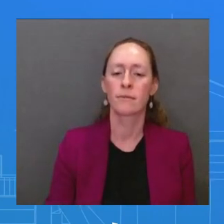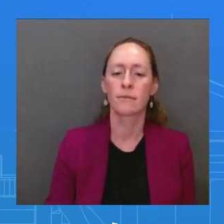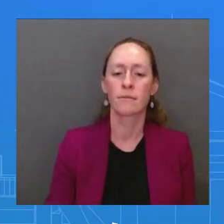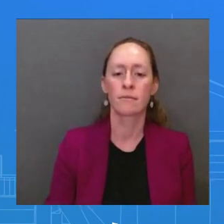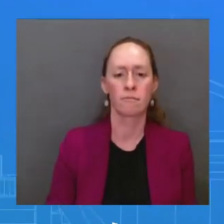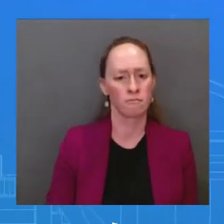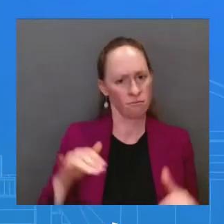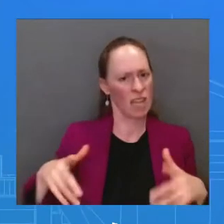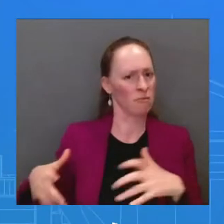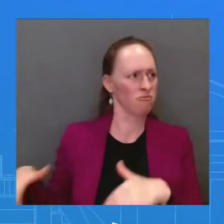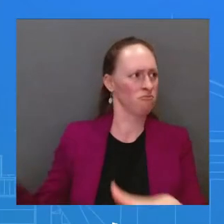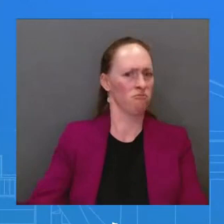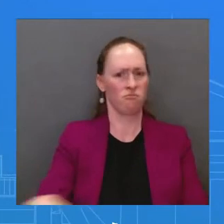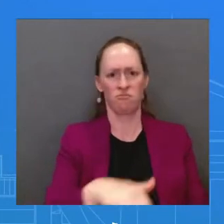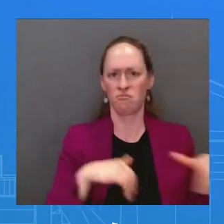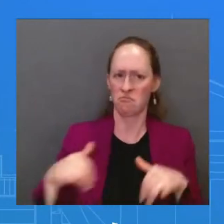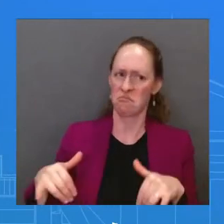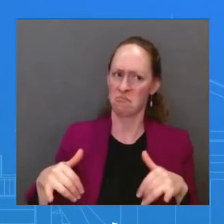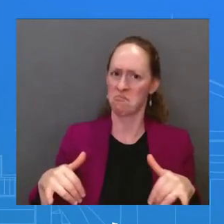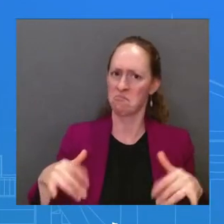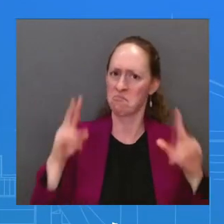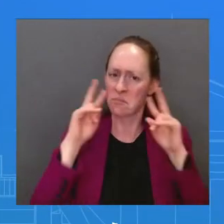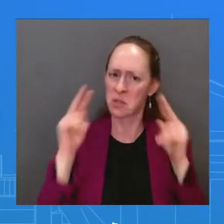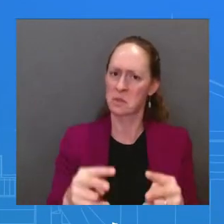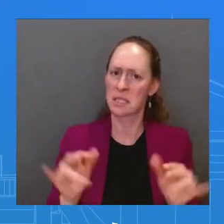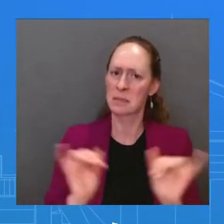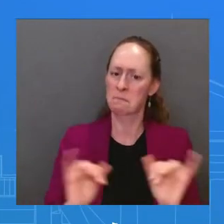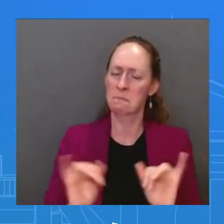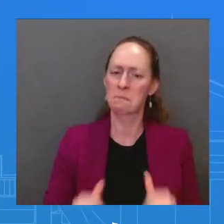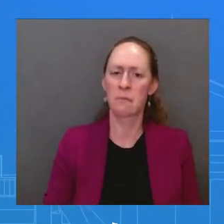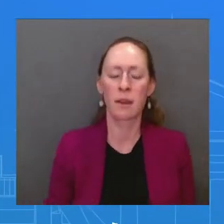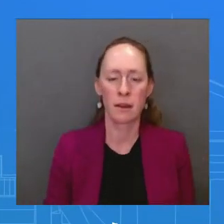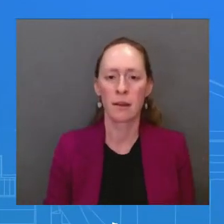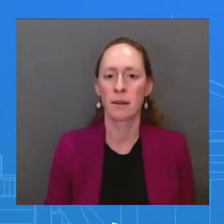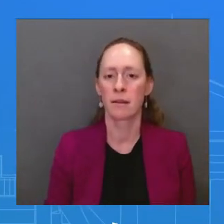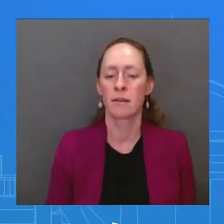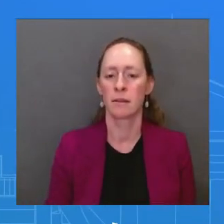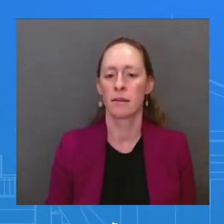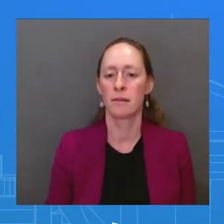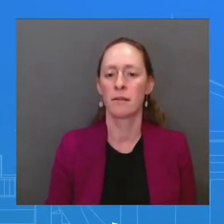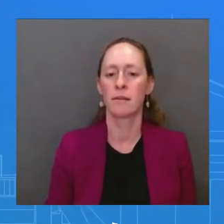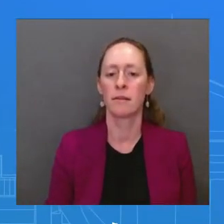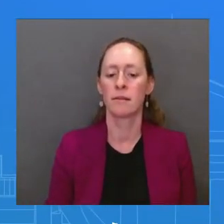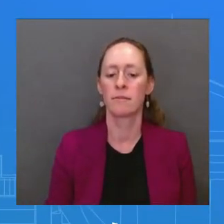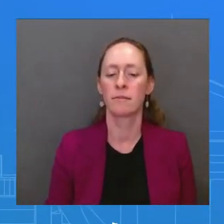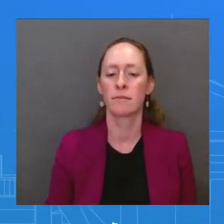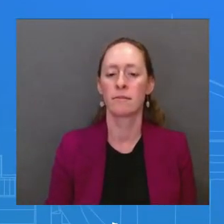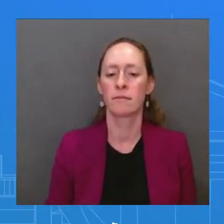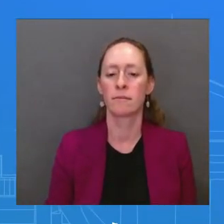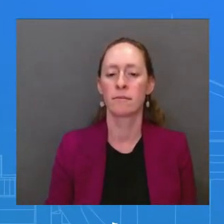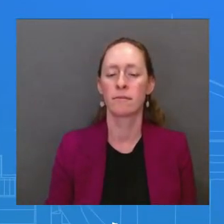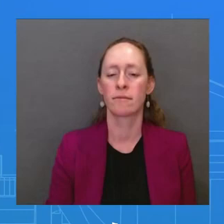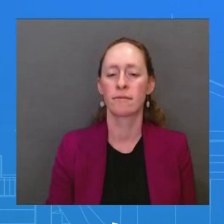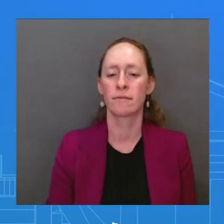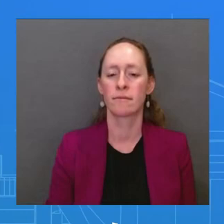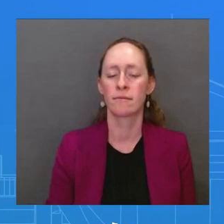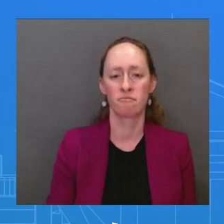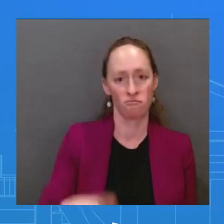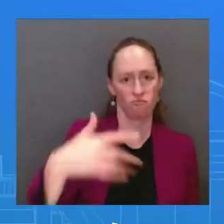issue. And what assurances has the administration received from the Congress that the U.S. will be able to continue funding Ukraine's defenses going forward?